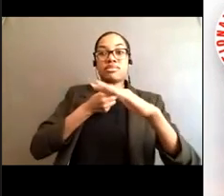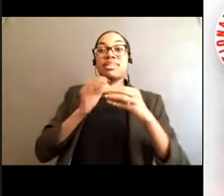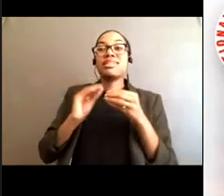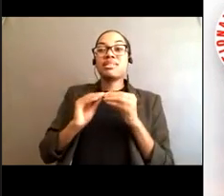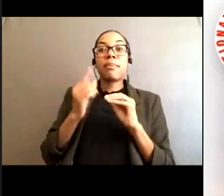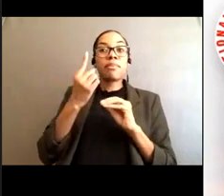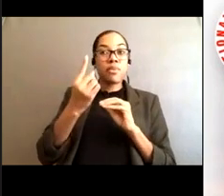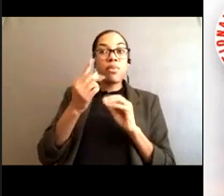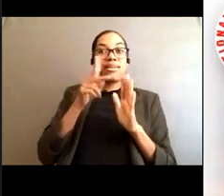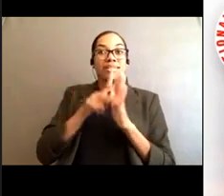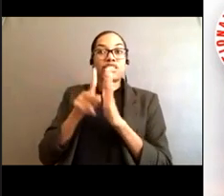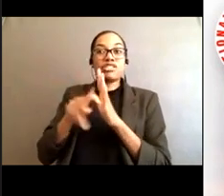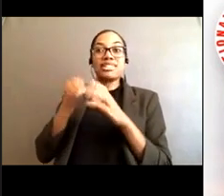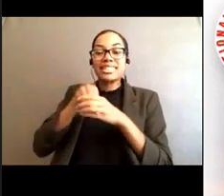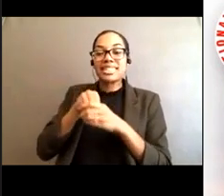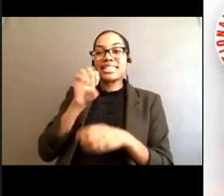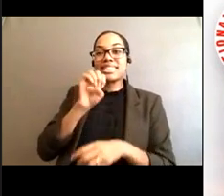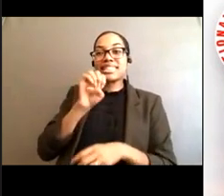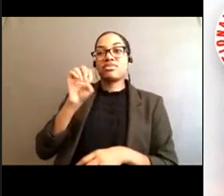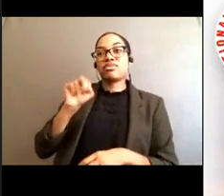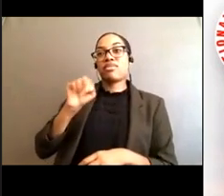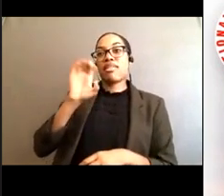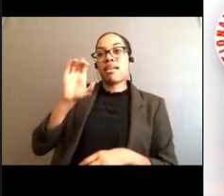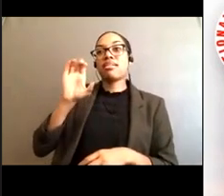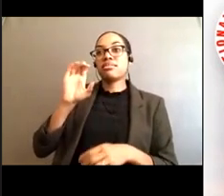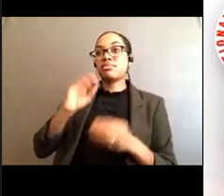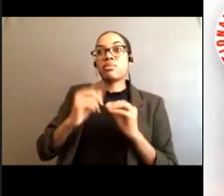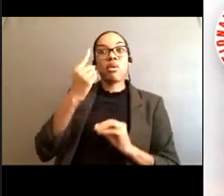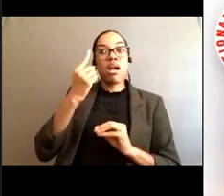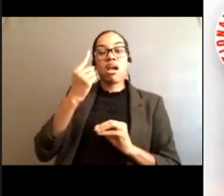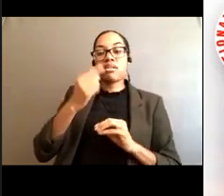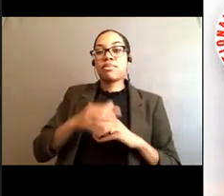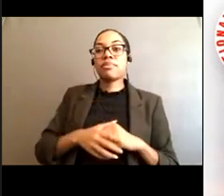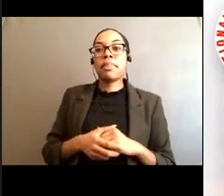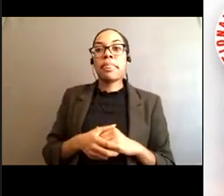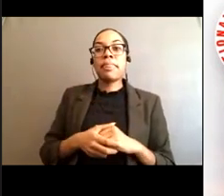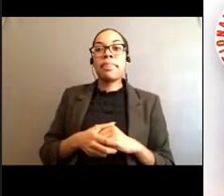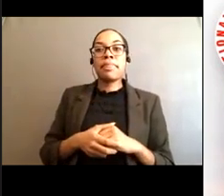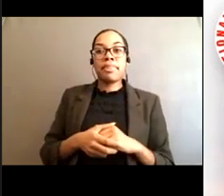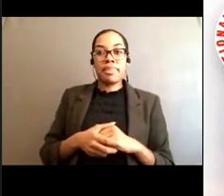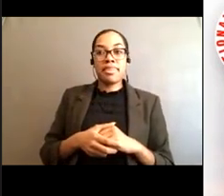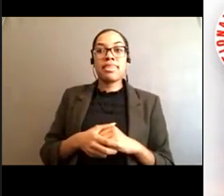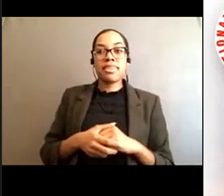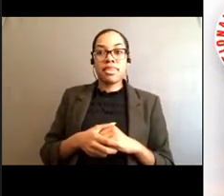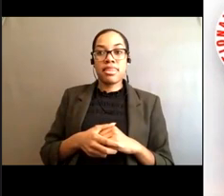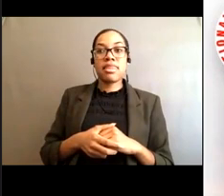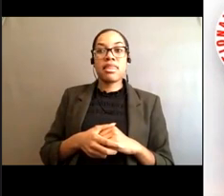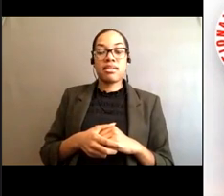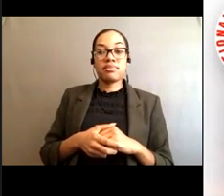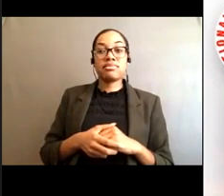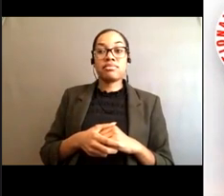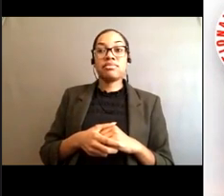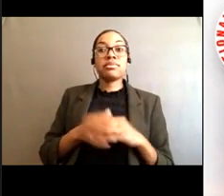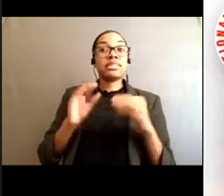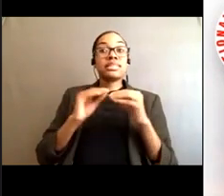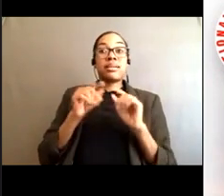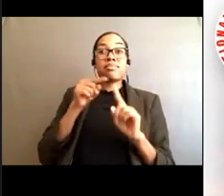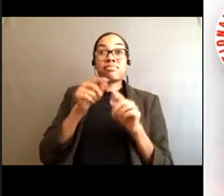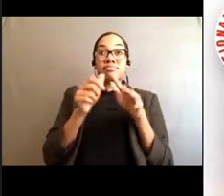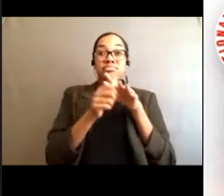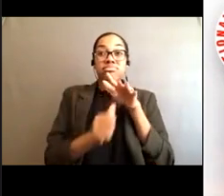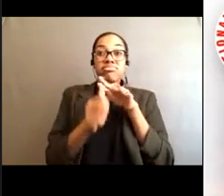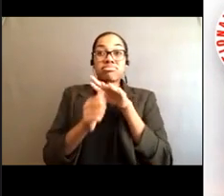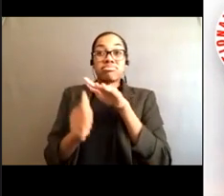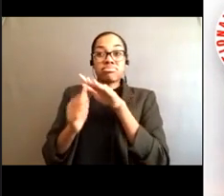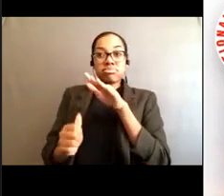in eastern North Carolina. So since 2000, there have been 143 confirmed